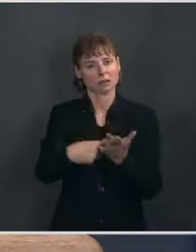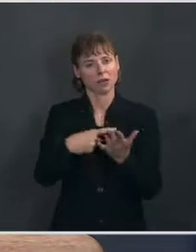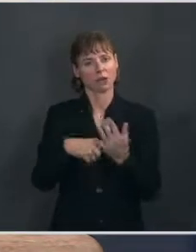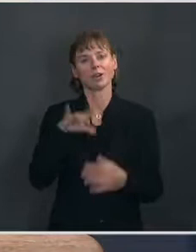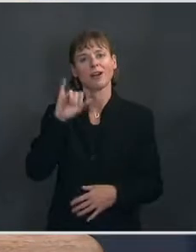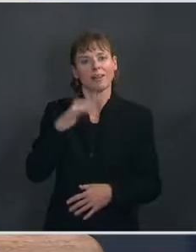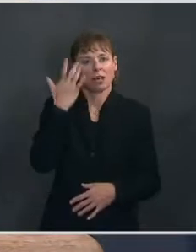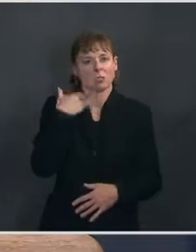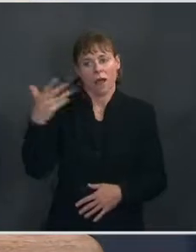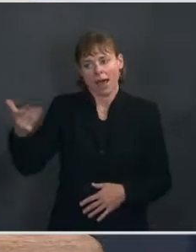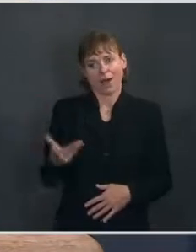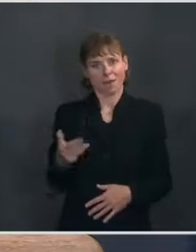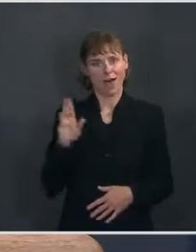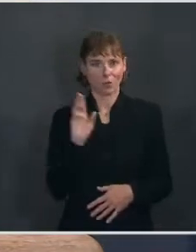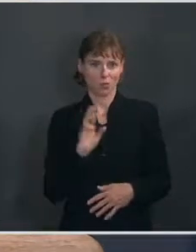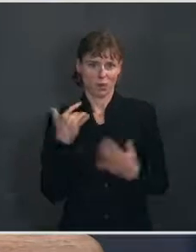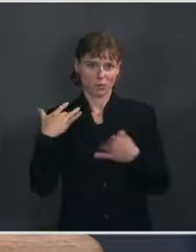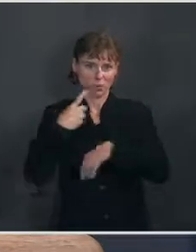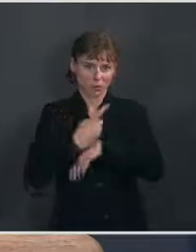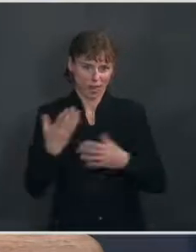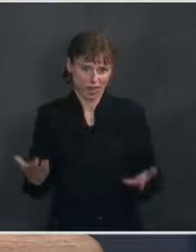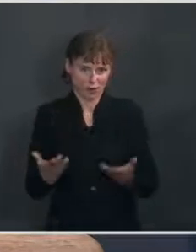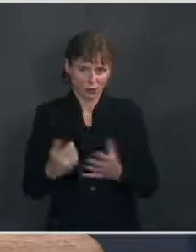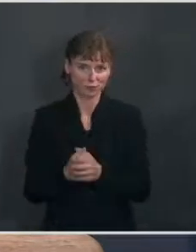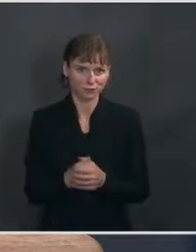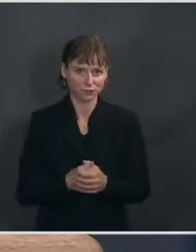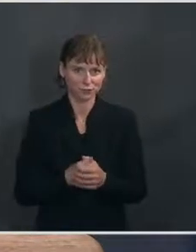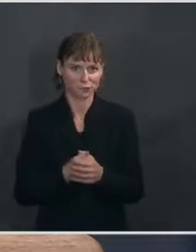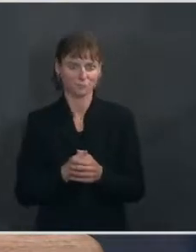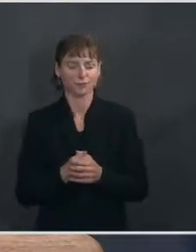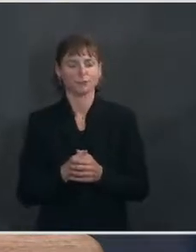do that exactly here today. I can't speak to